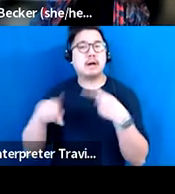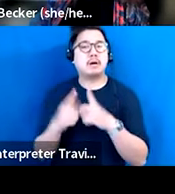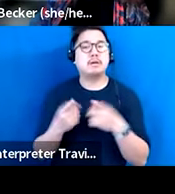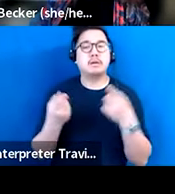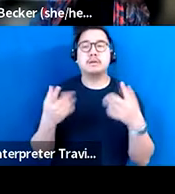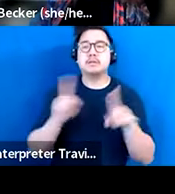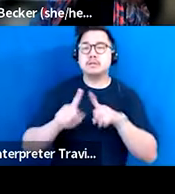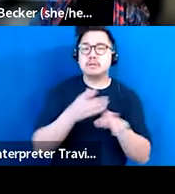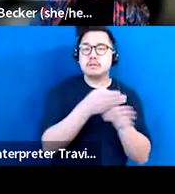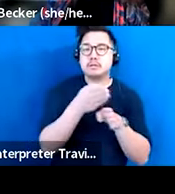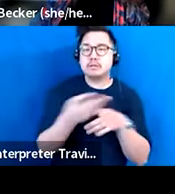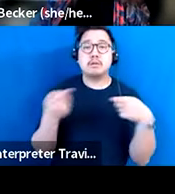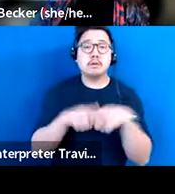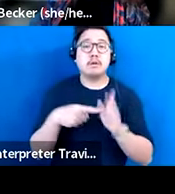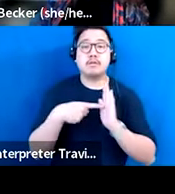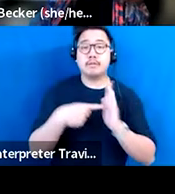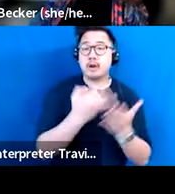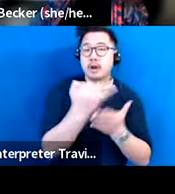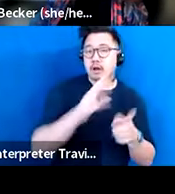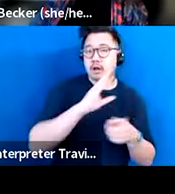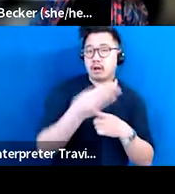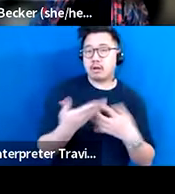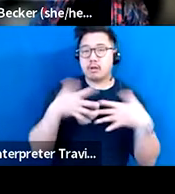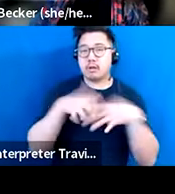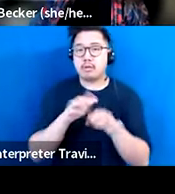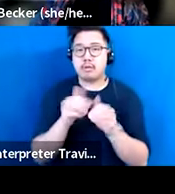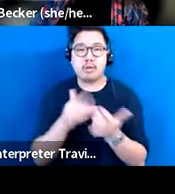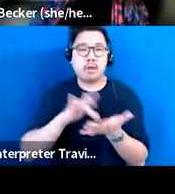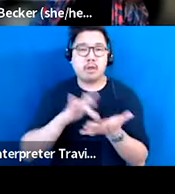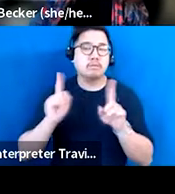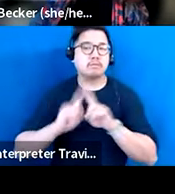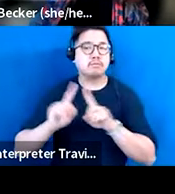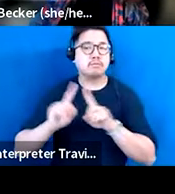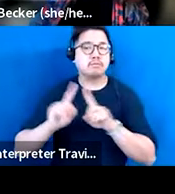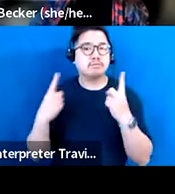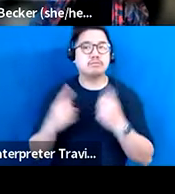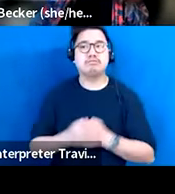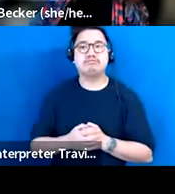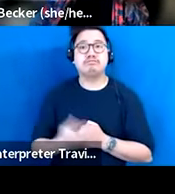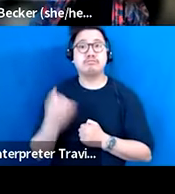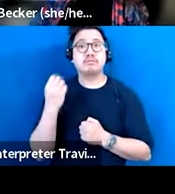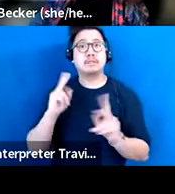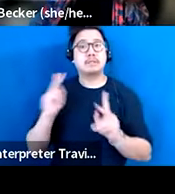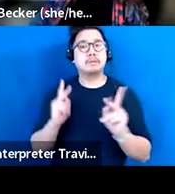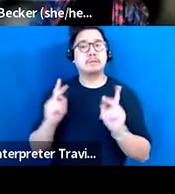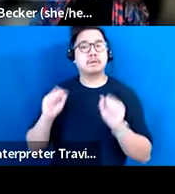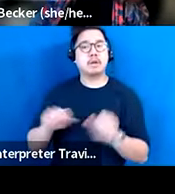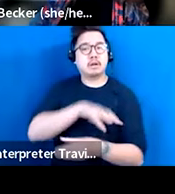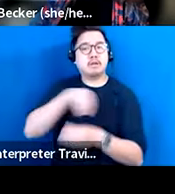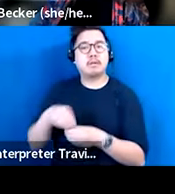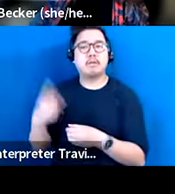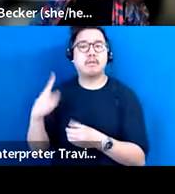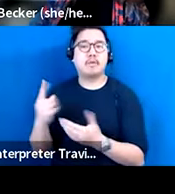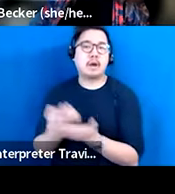the many public sectors where we work, there are things that everyone can get behind that are also lifelines for economic development.